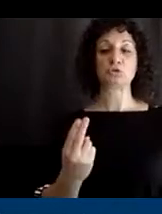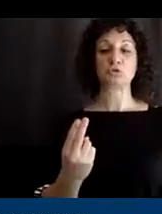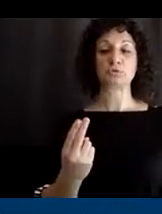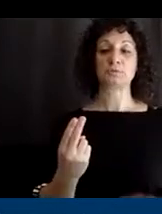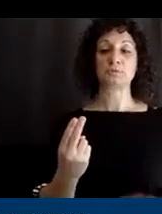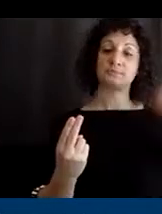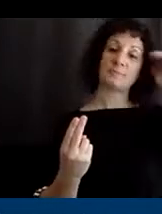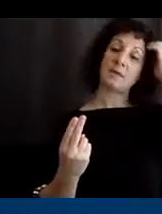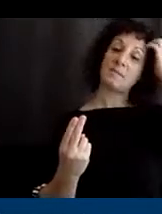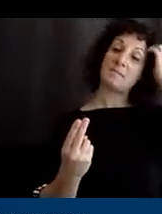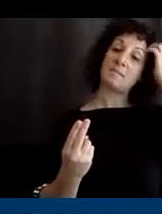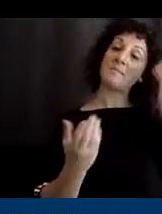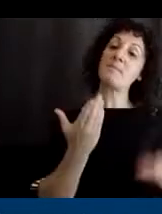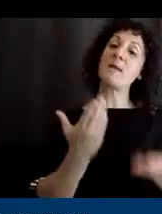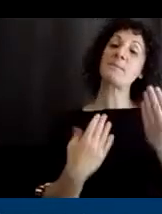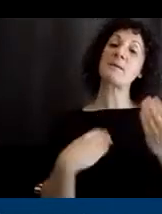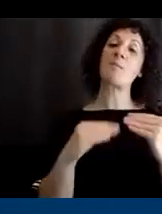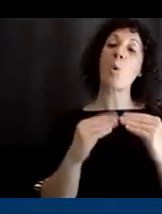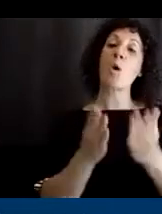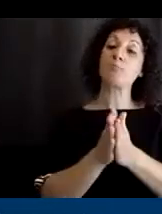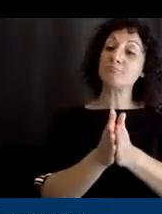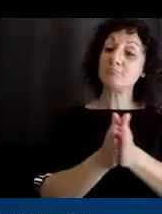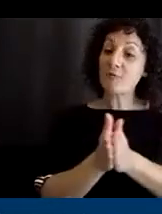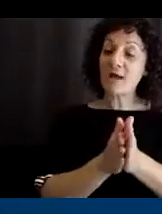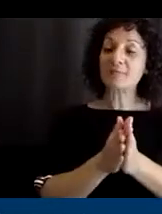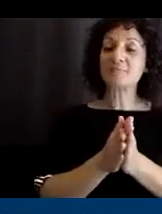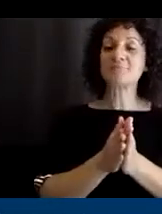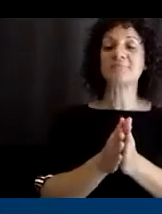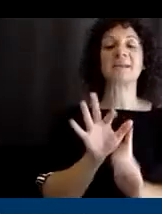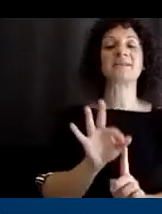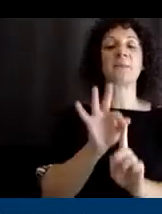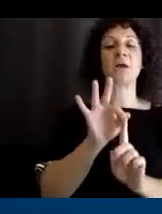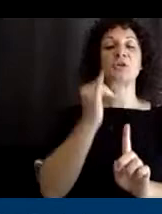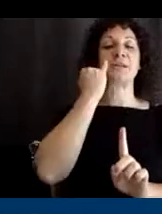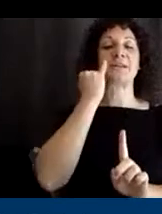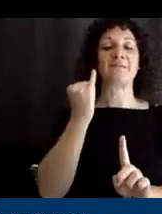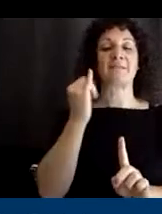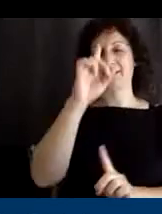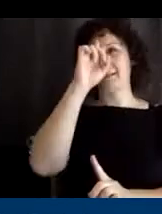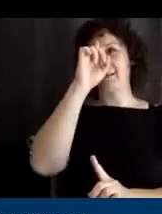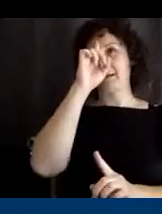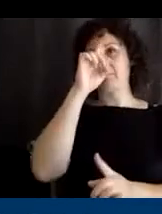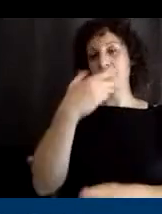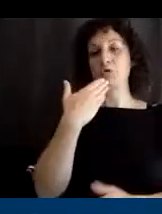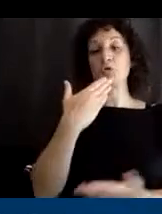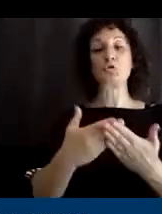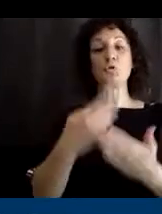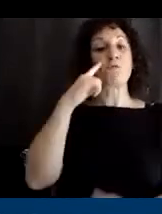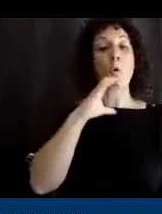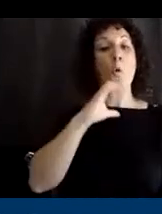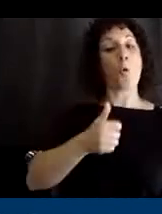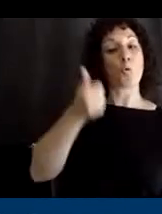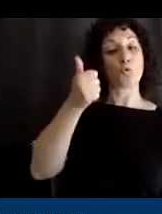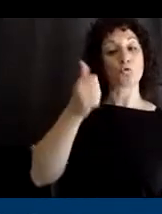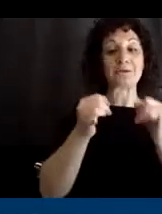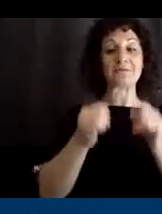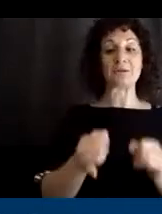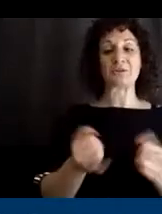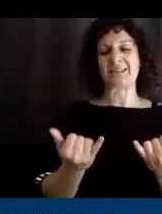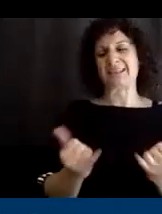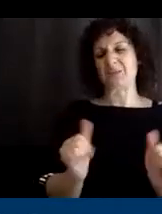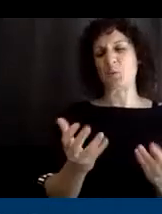a lot more motivating, especially if we're thinking about some older individuals that really still want to play.